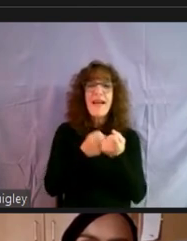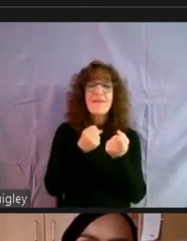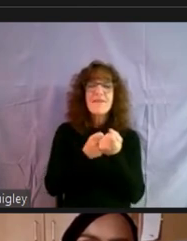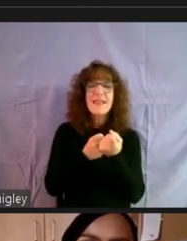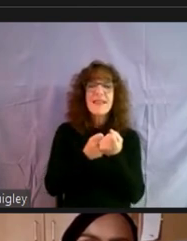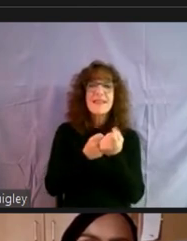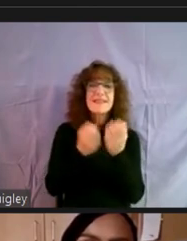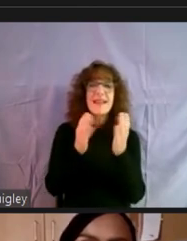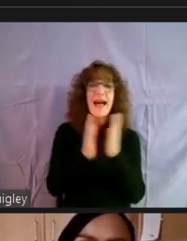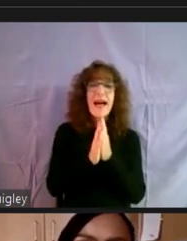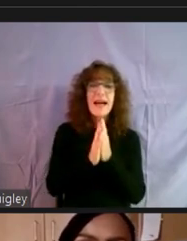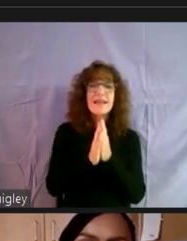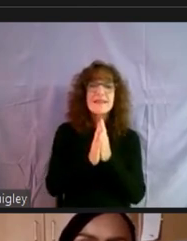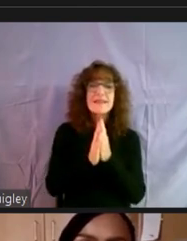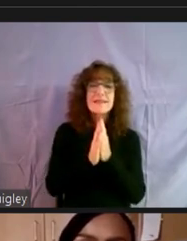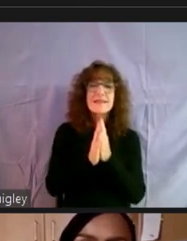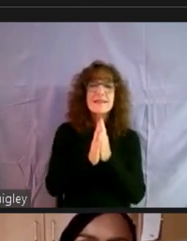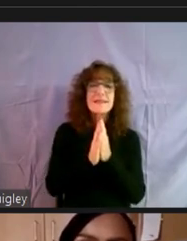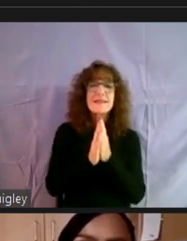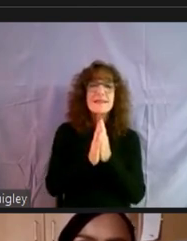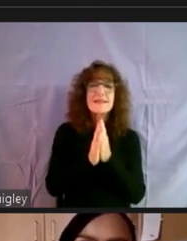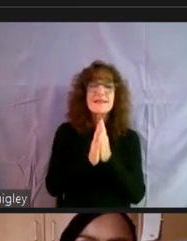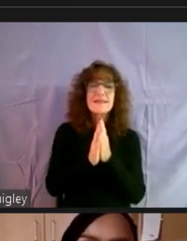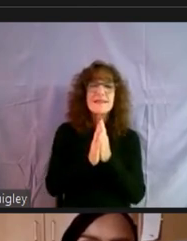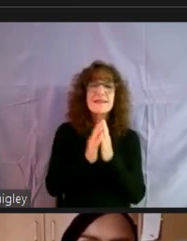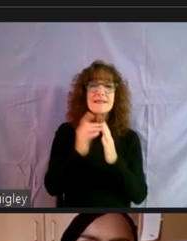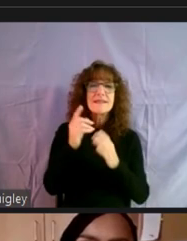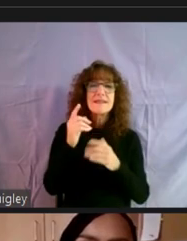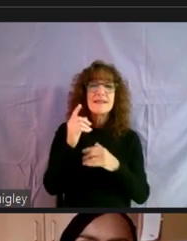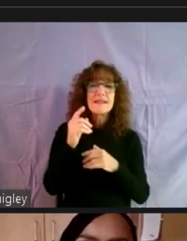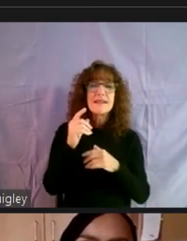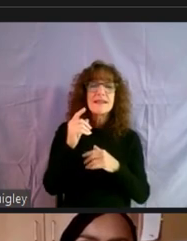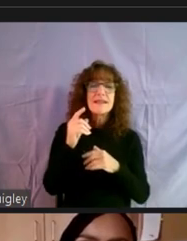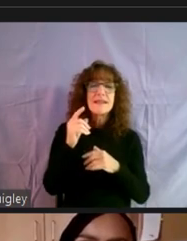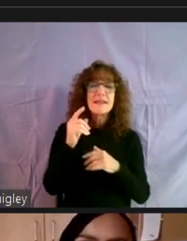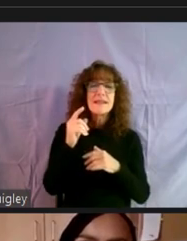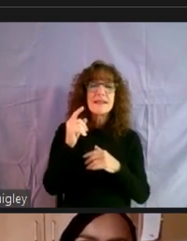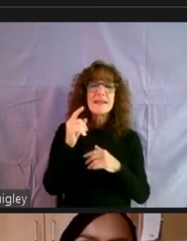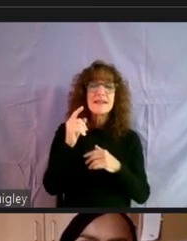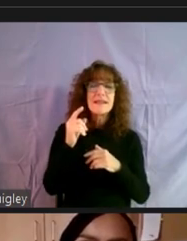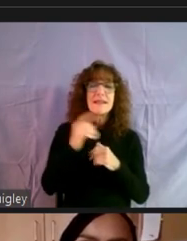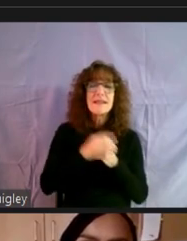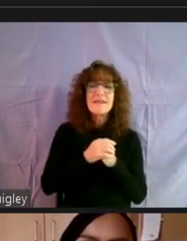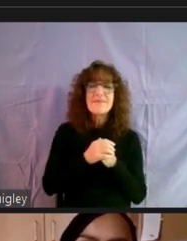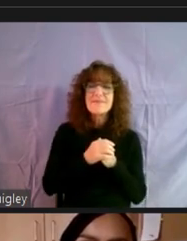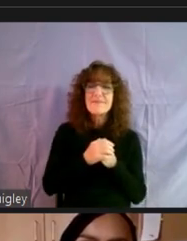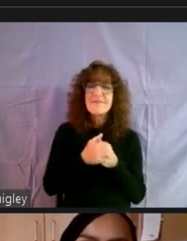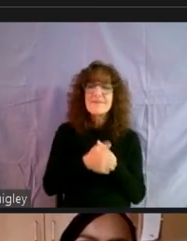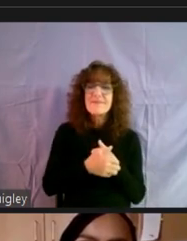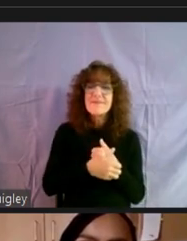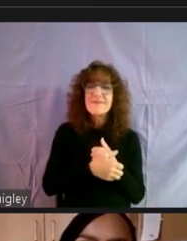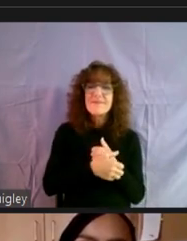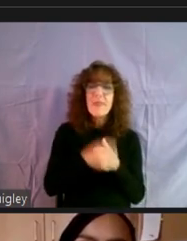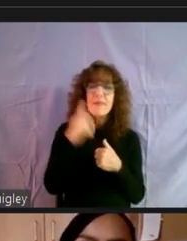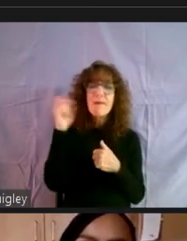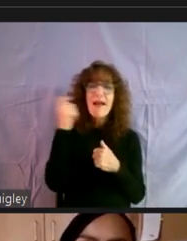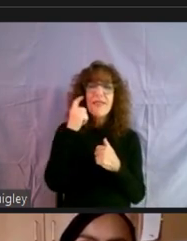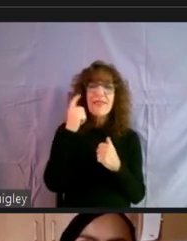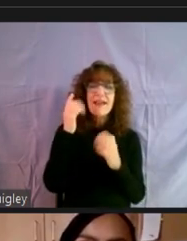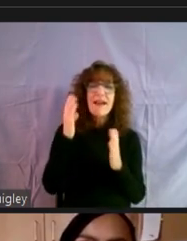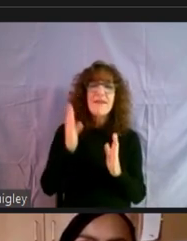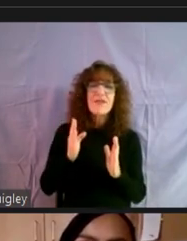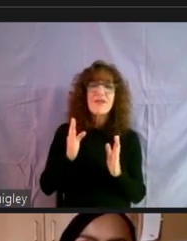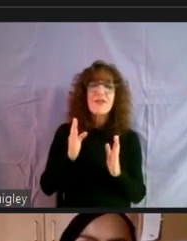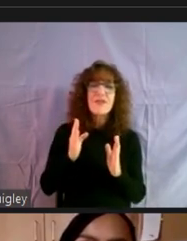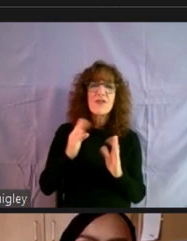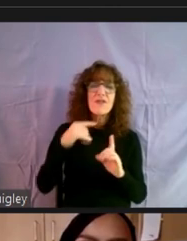for, I believe it was a $53 million. think it was in, um, CARS Act funds to be, um, appropriated by the governor to, uh,